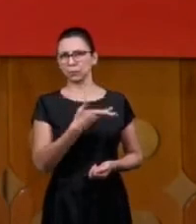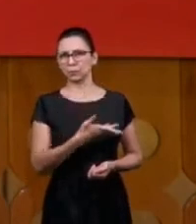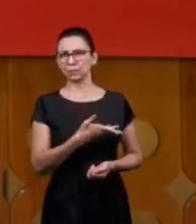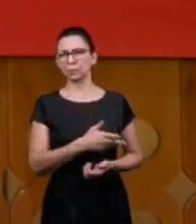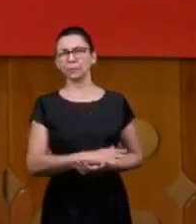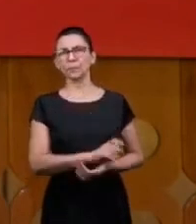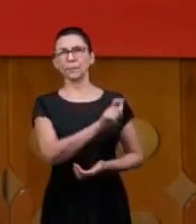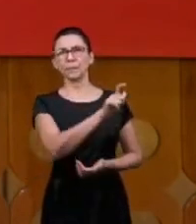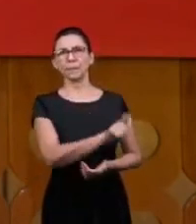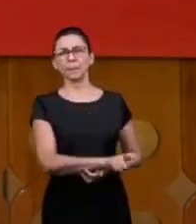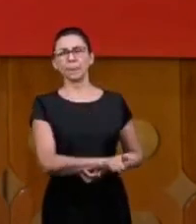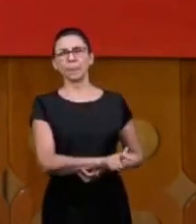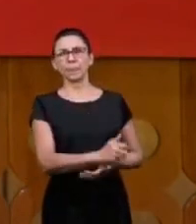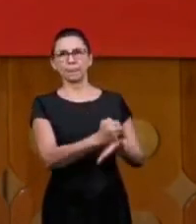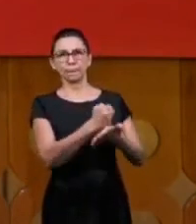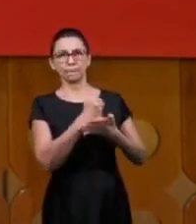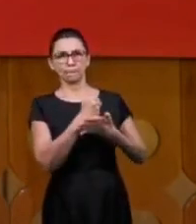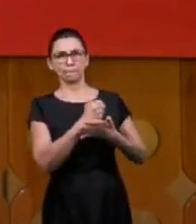who was with me